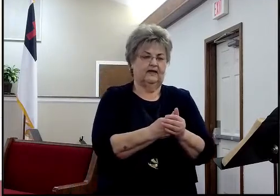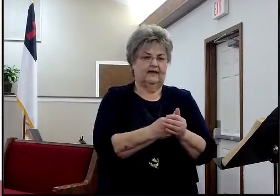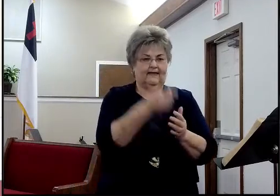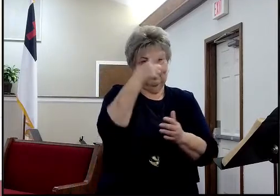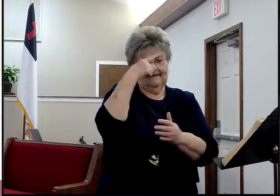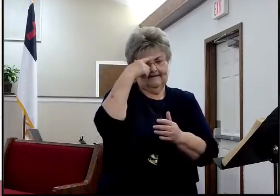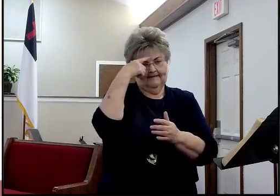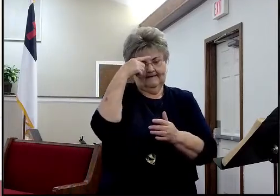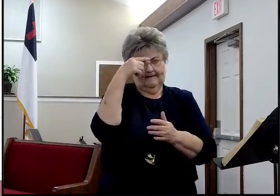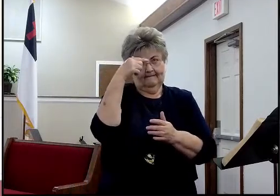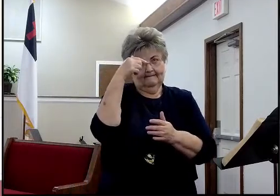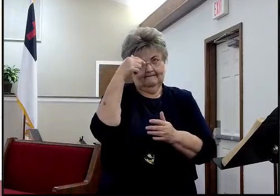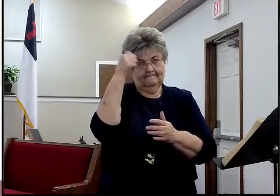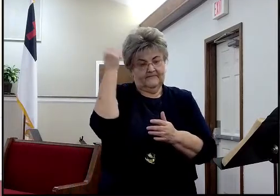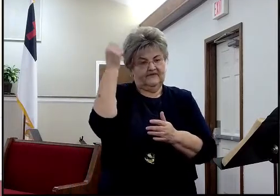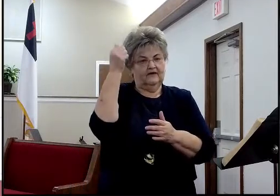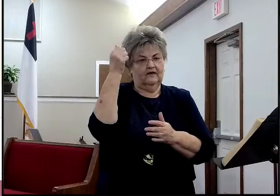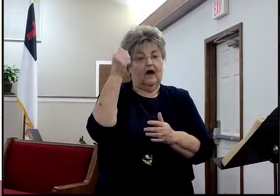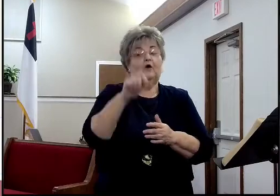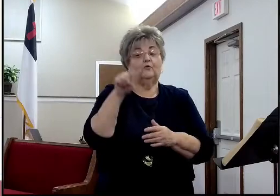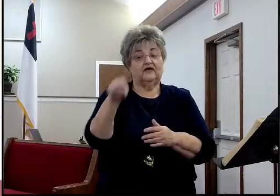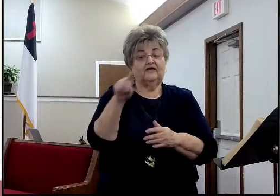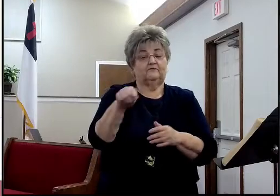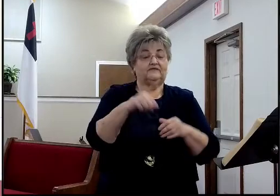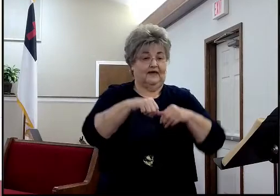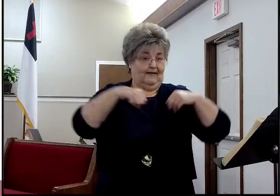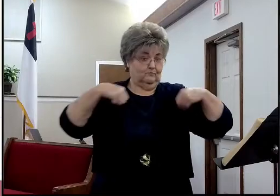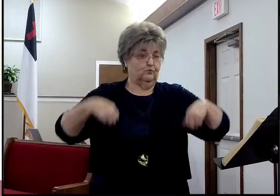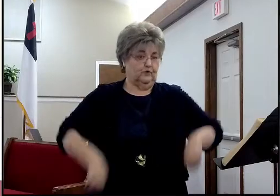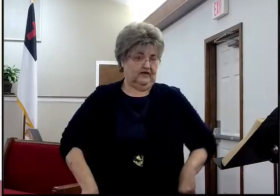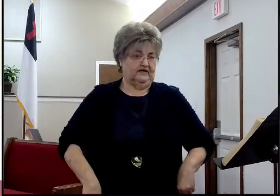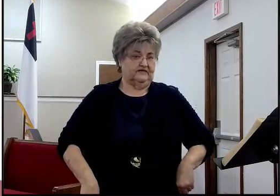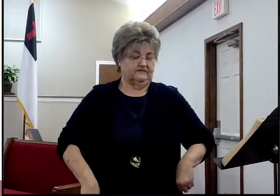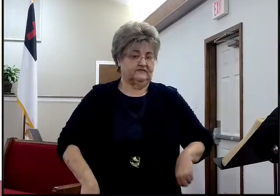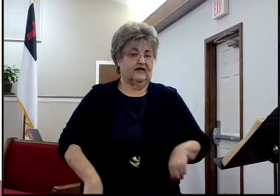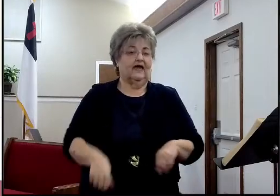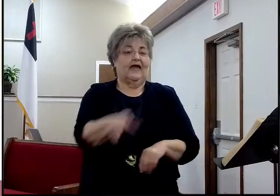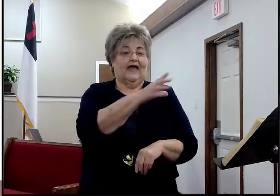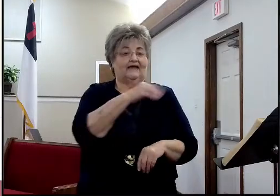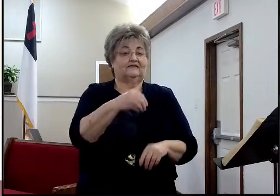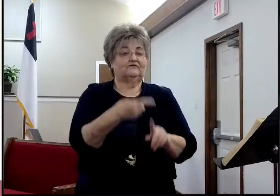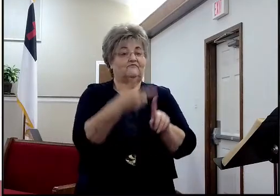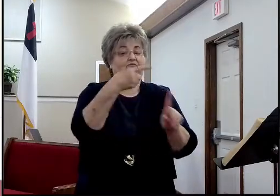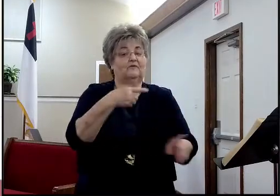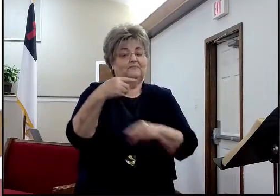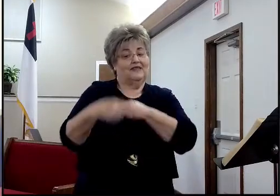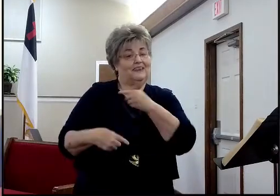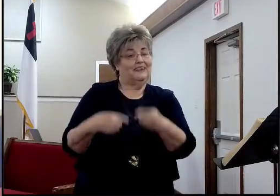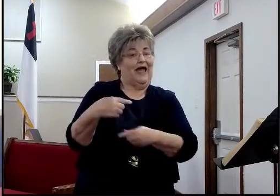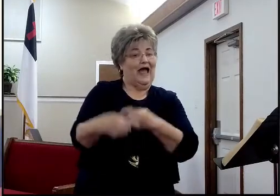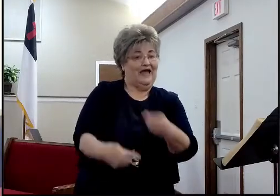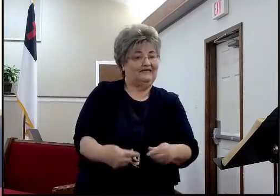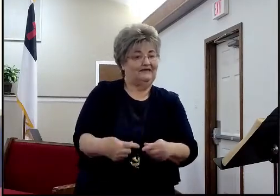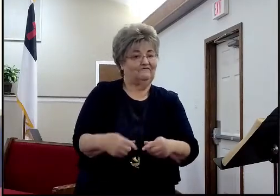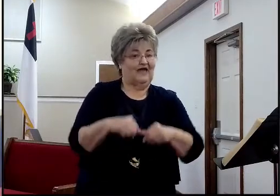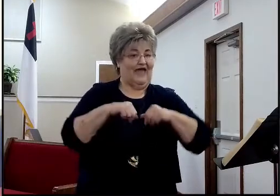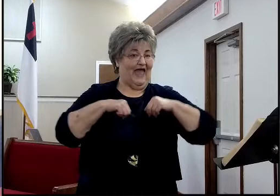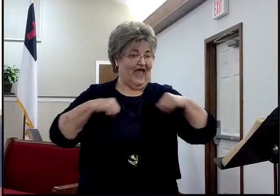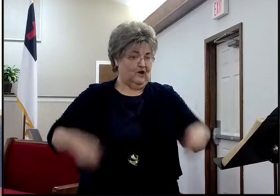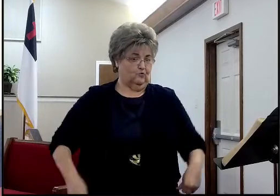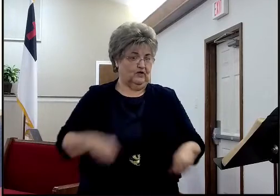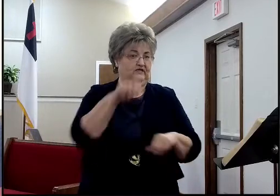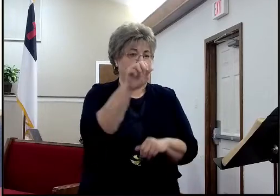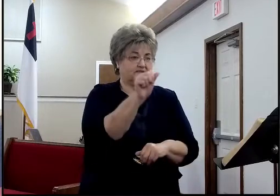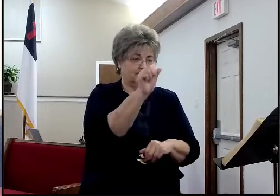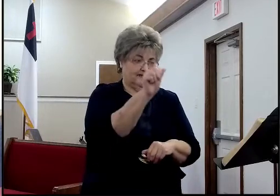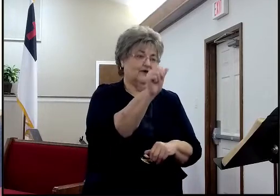perpetually given, the high priesthood. And so God's still, giving these things out. So when you read, genealogies in scripture, please don't let